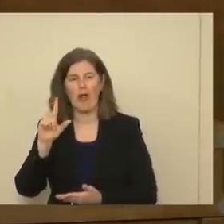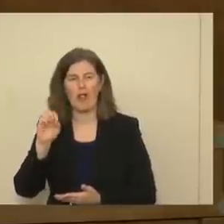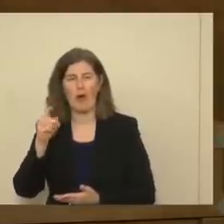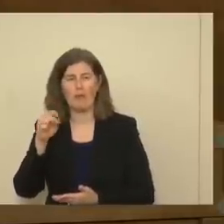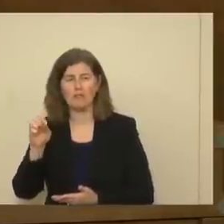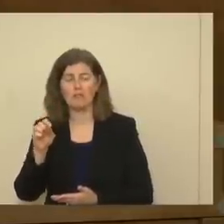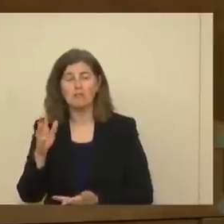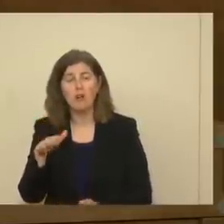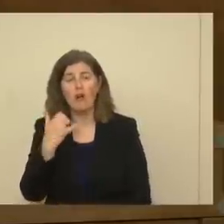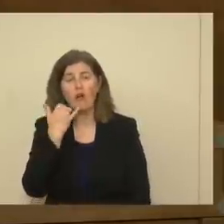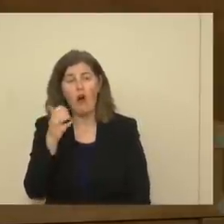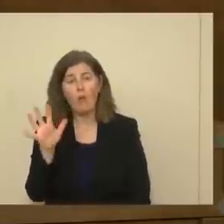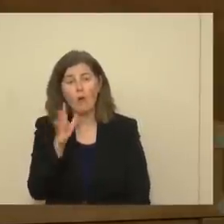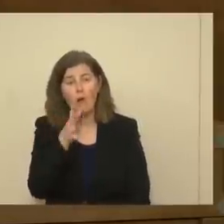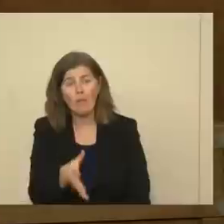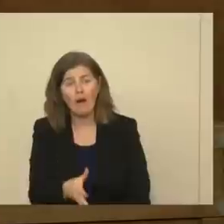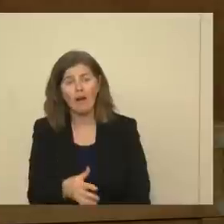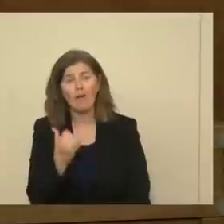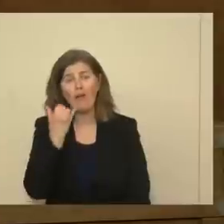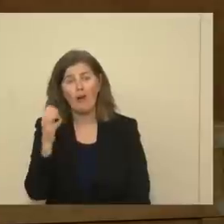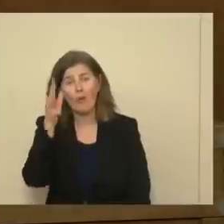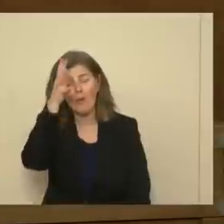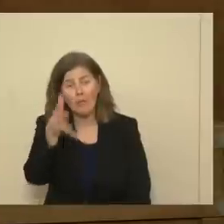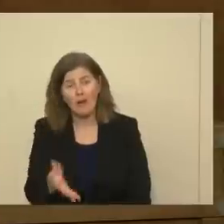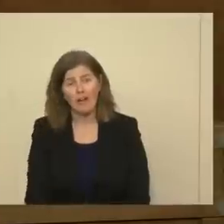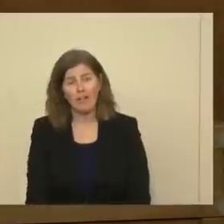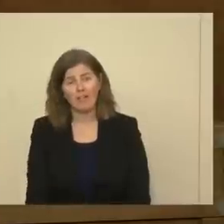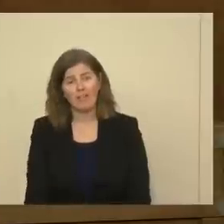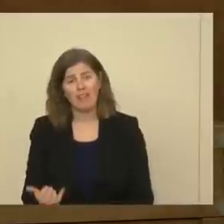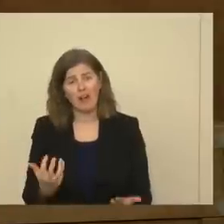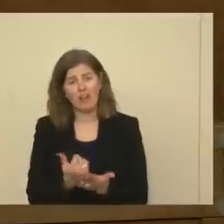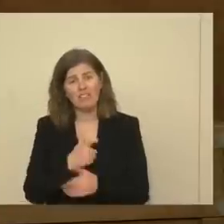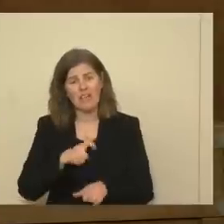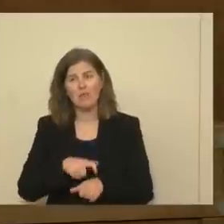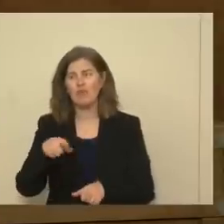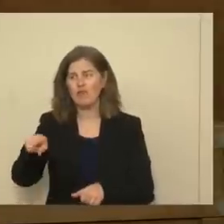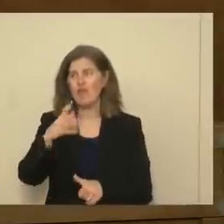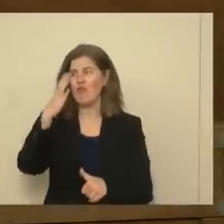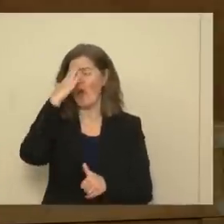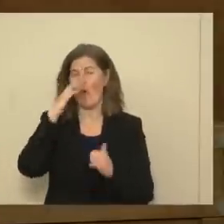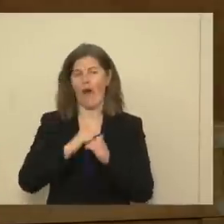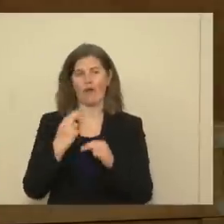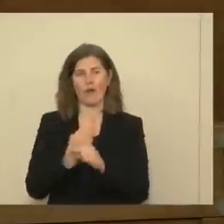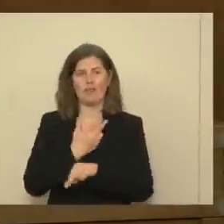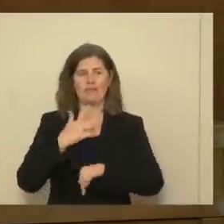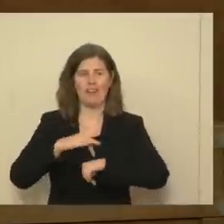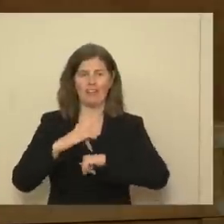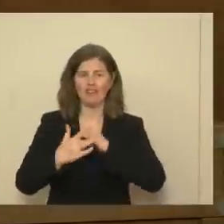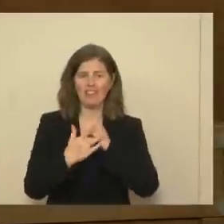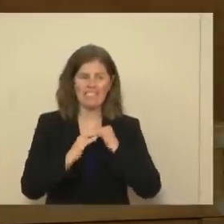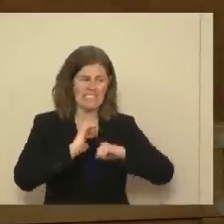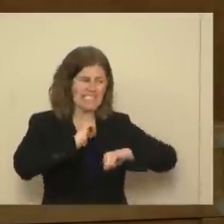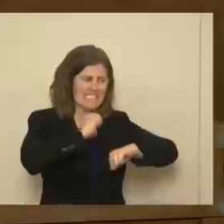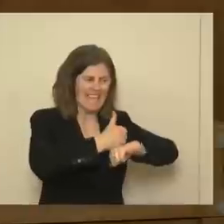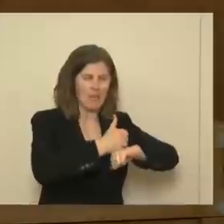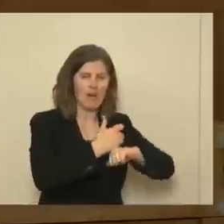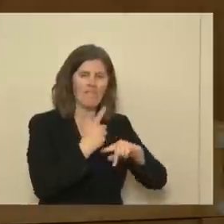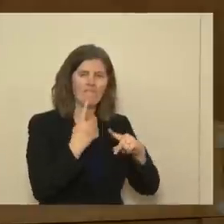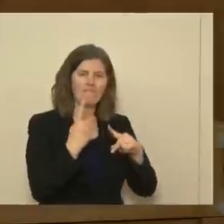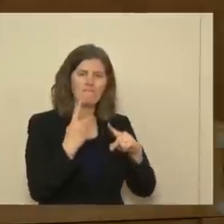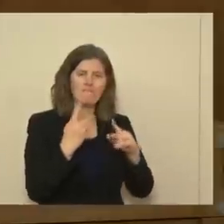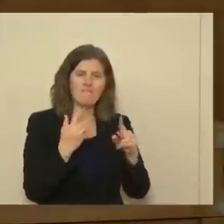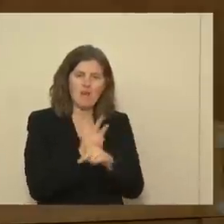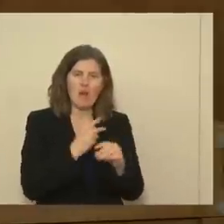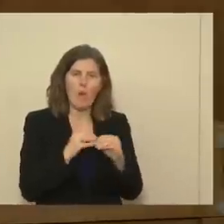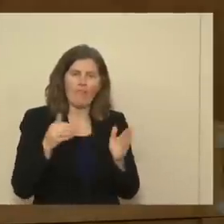call your grandma. Call your grandpa. You know, this is a time when you know how to use the technology. Set them up. Figure out a more frequent